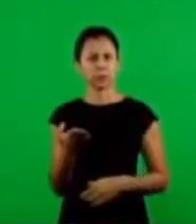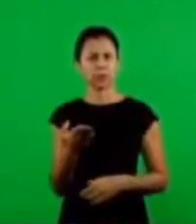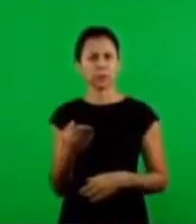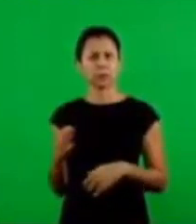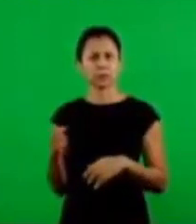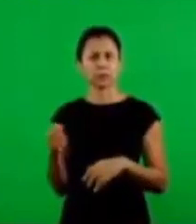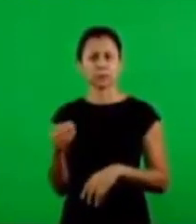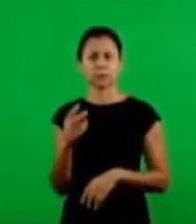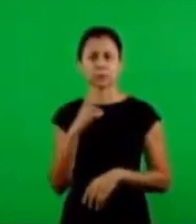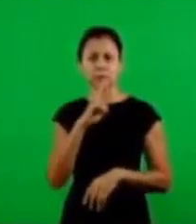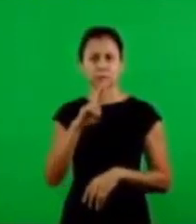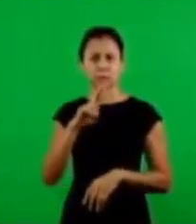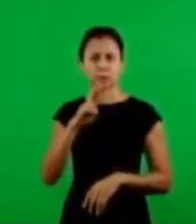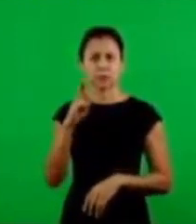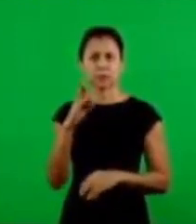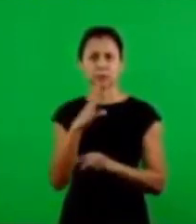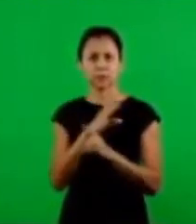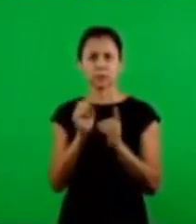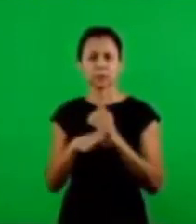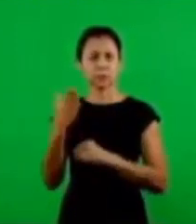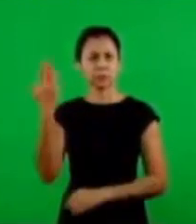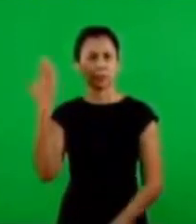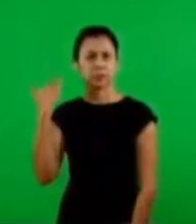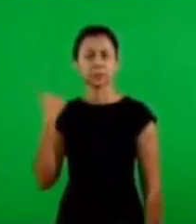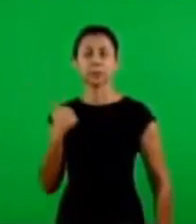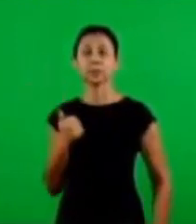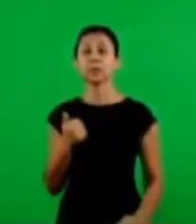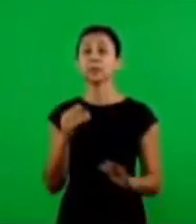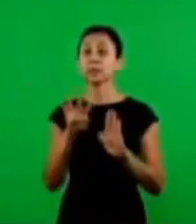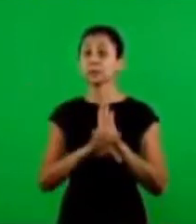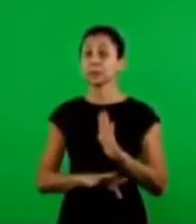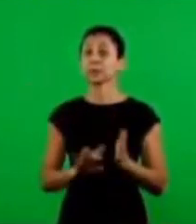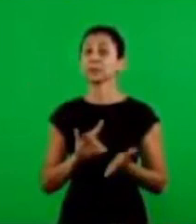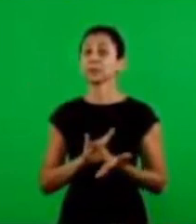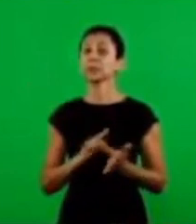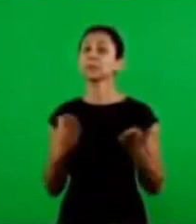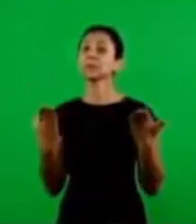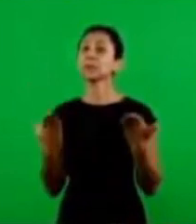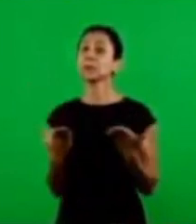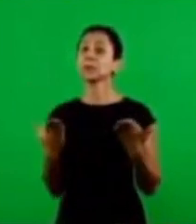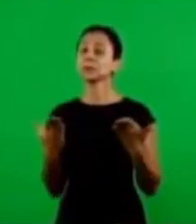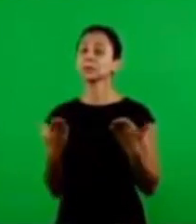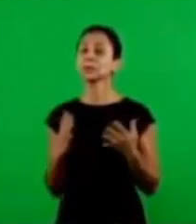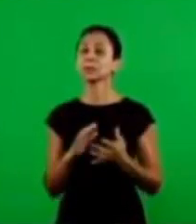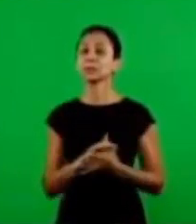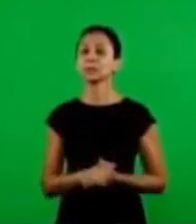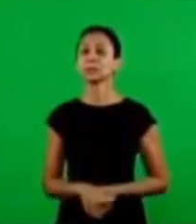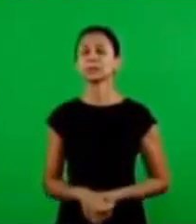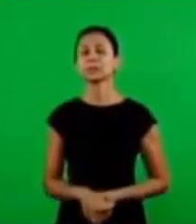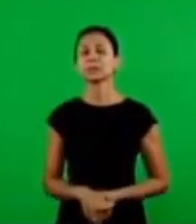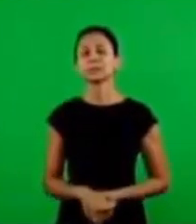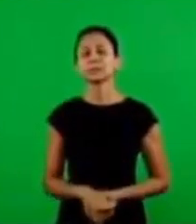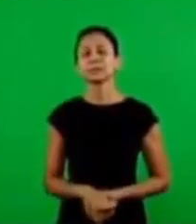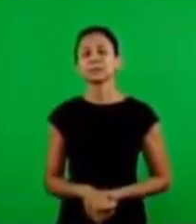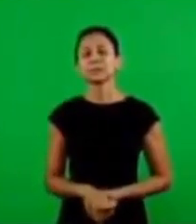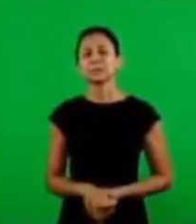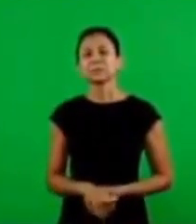gave the answers of what was asked on the last Sunday school. Now we're going over the text for this Sunday school.